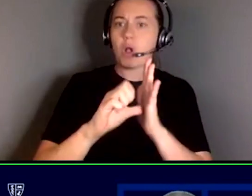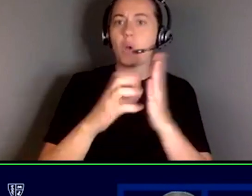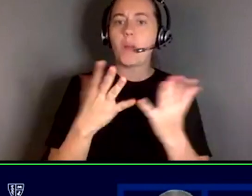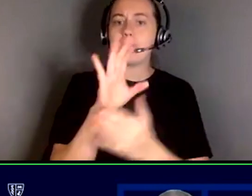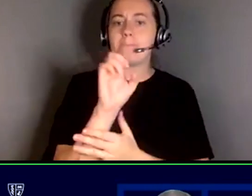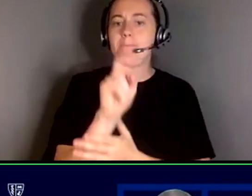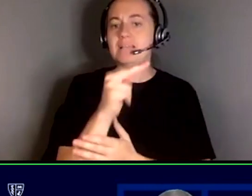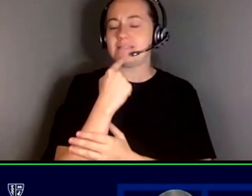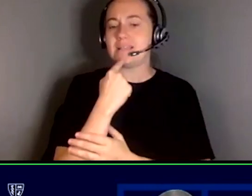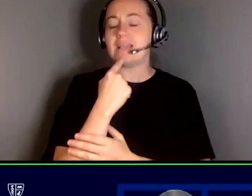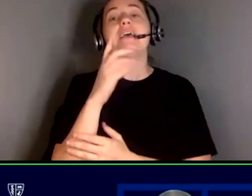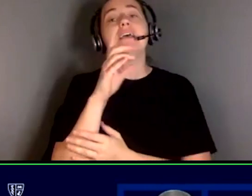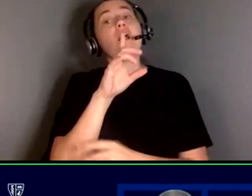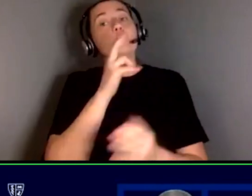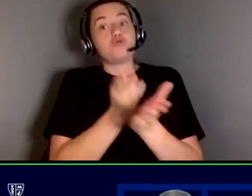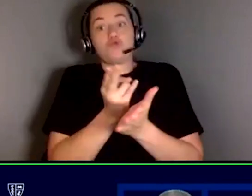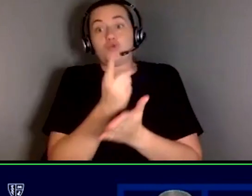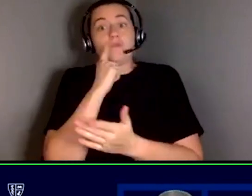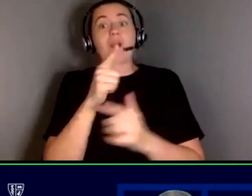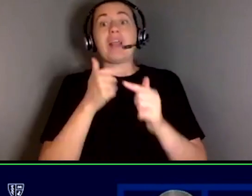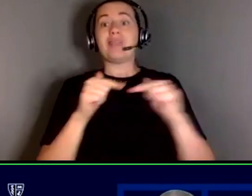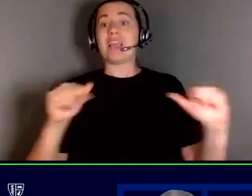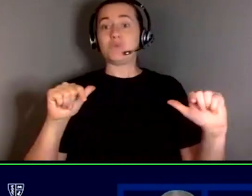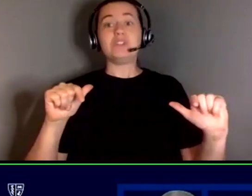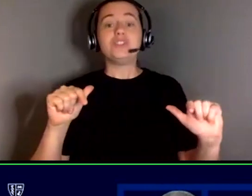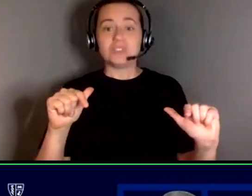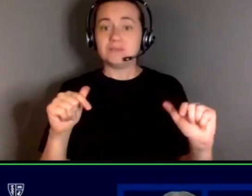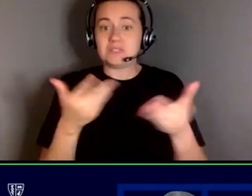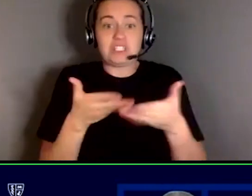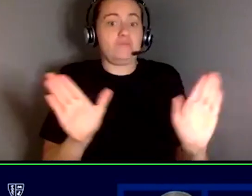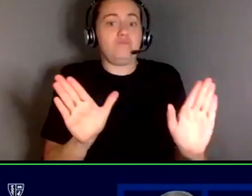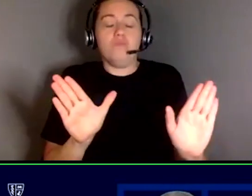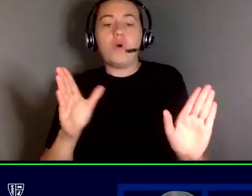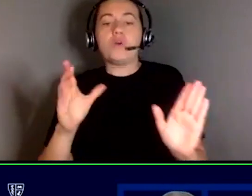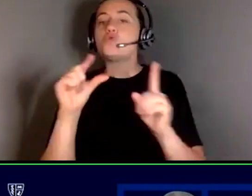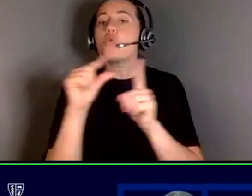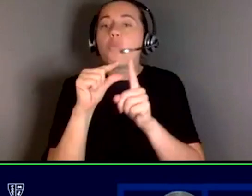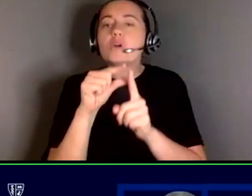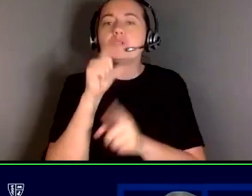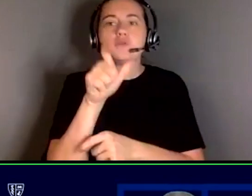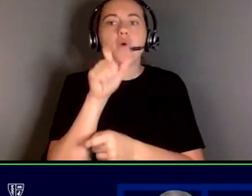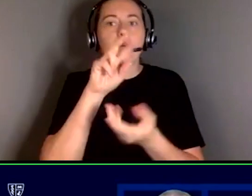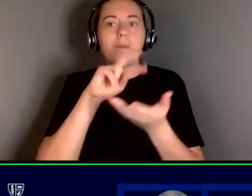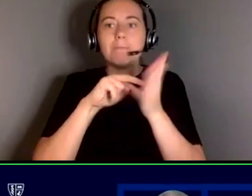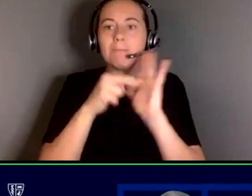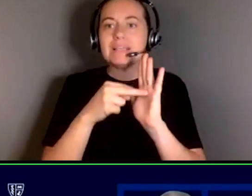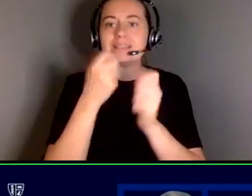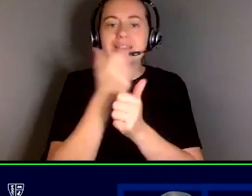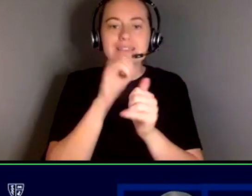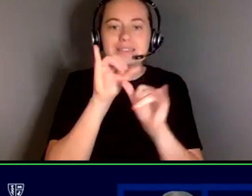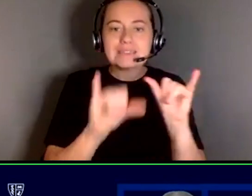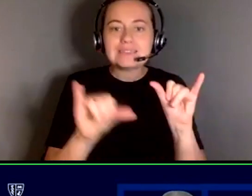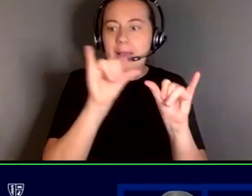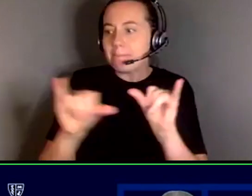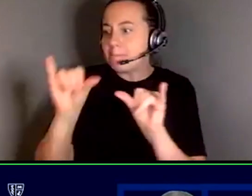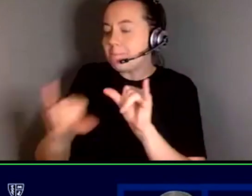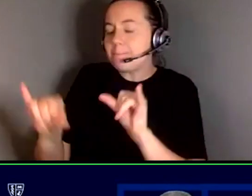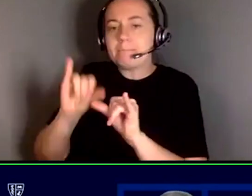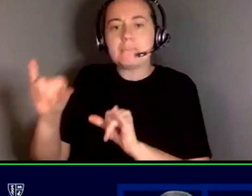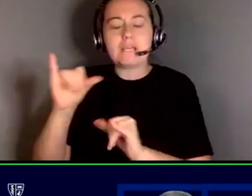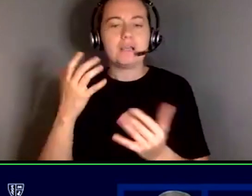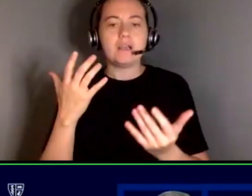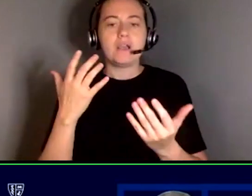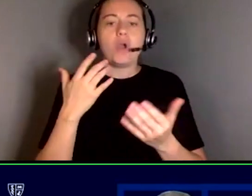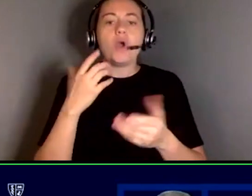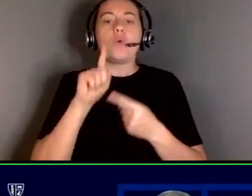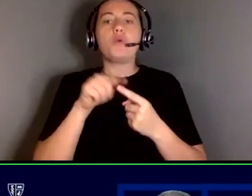in language interpretation as well um because words don't necessarily mean the same thing um you know and and